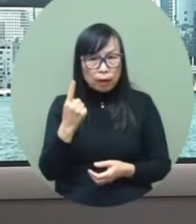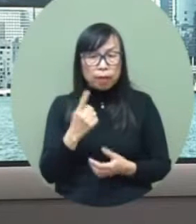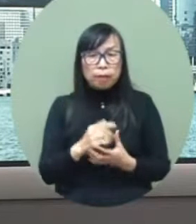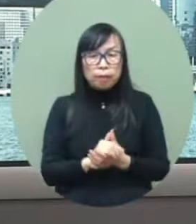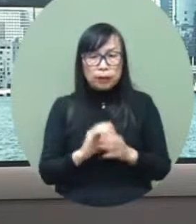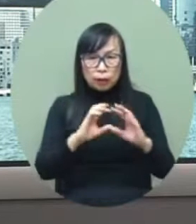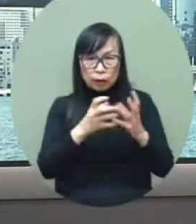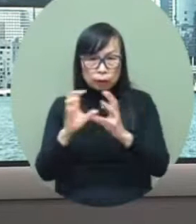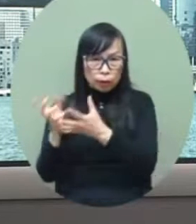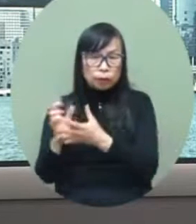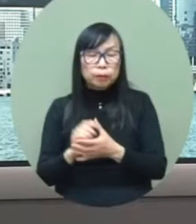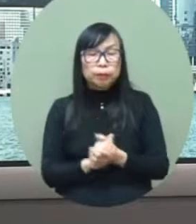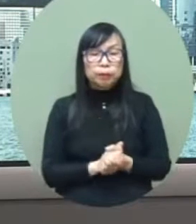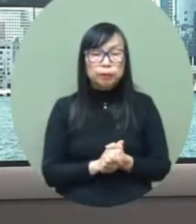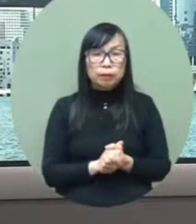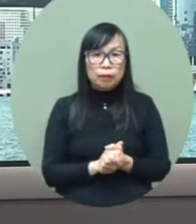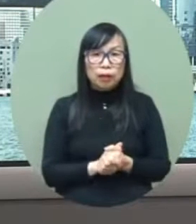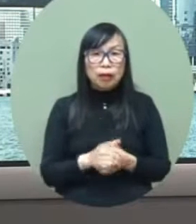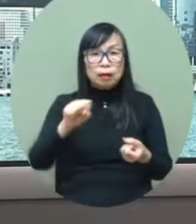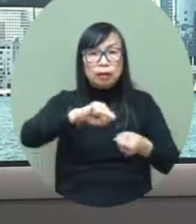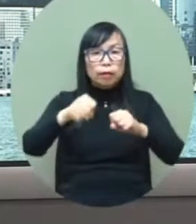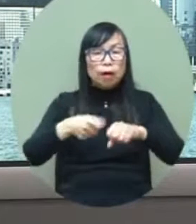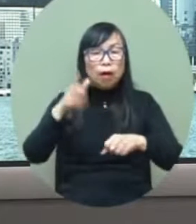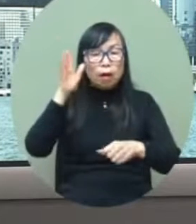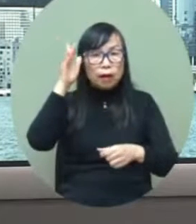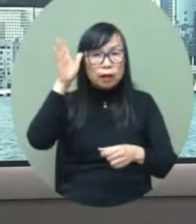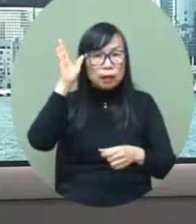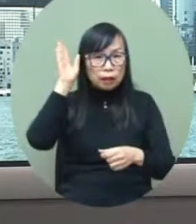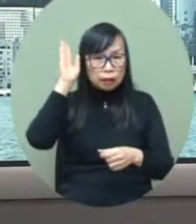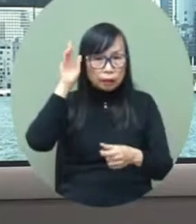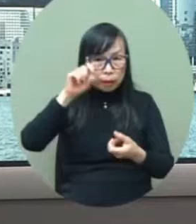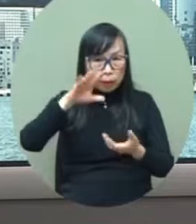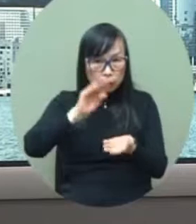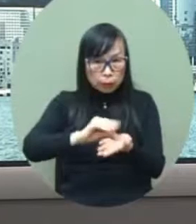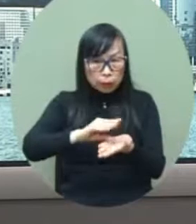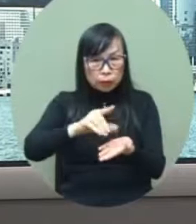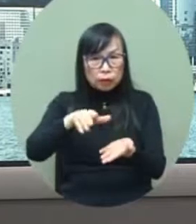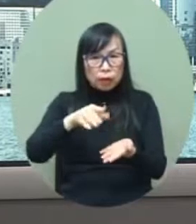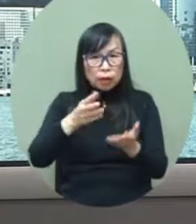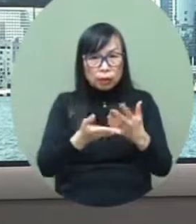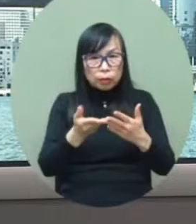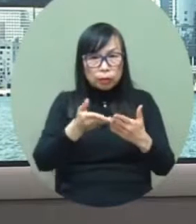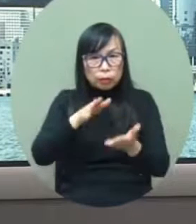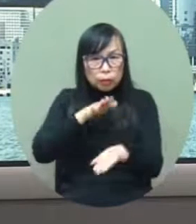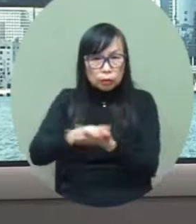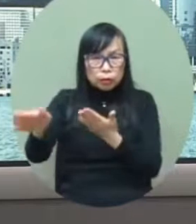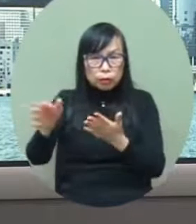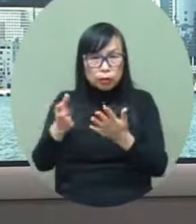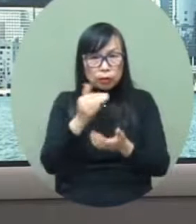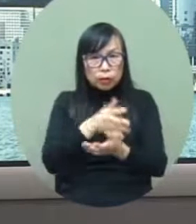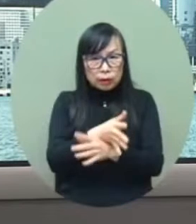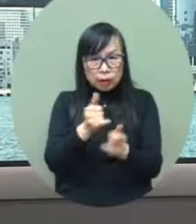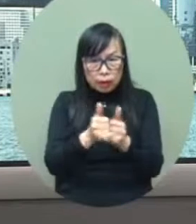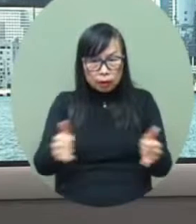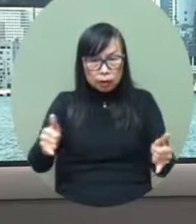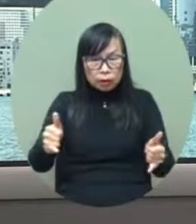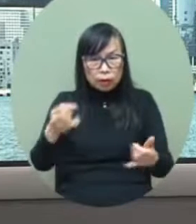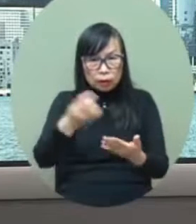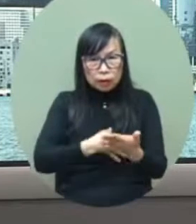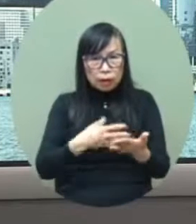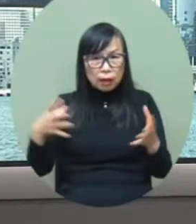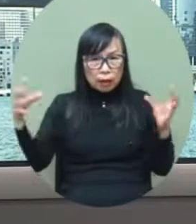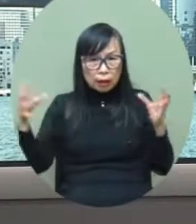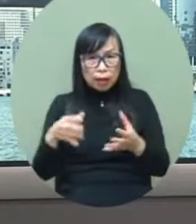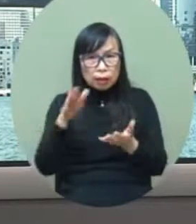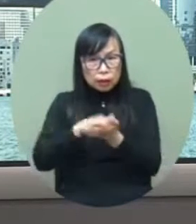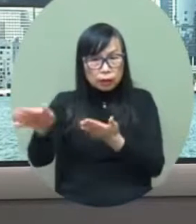measures to manage high-risk schools in particular the older and the young the sixth measure is that we have adopted a science-based measure